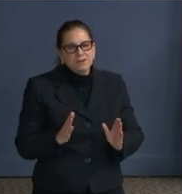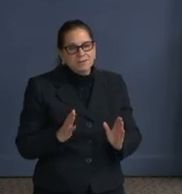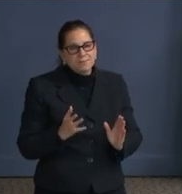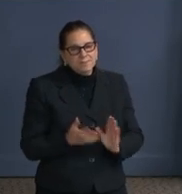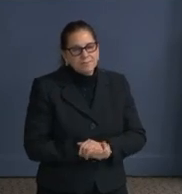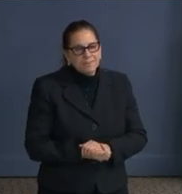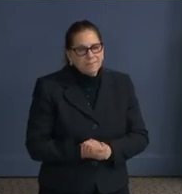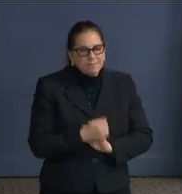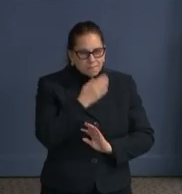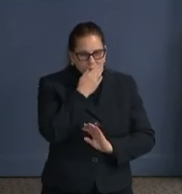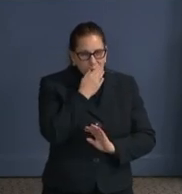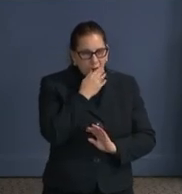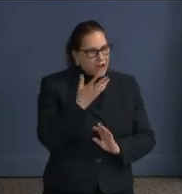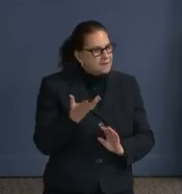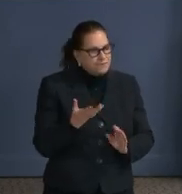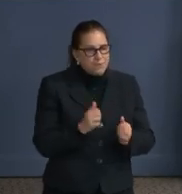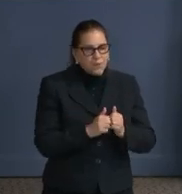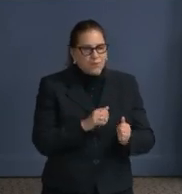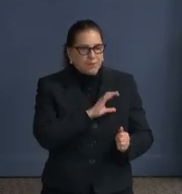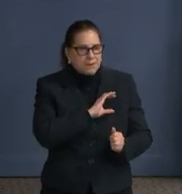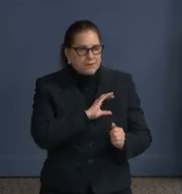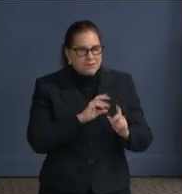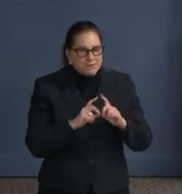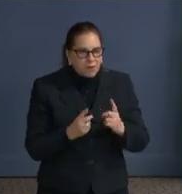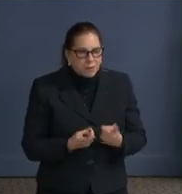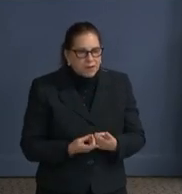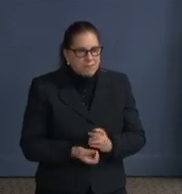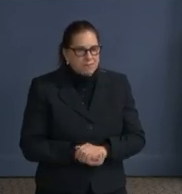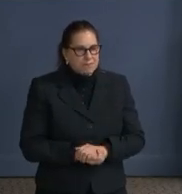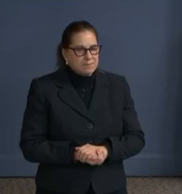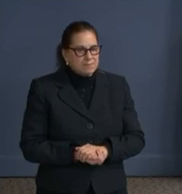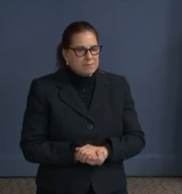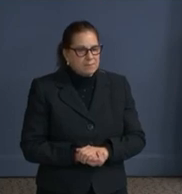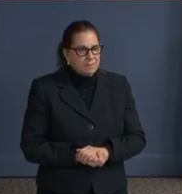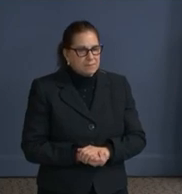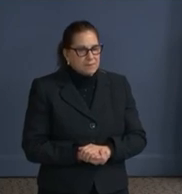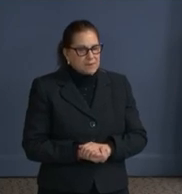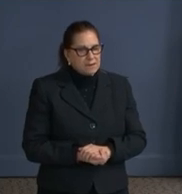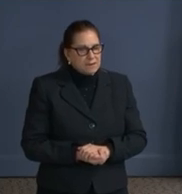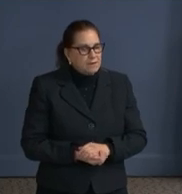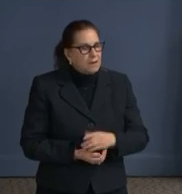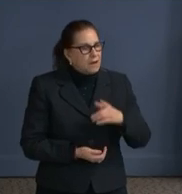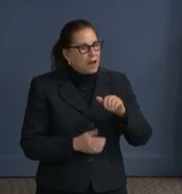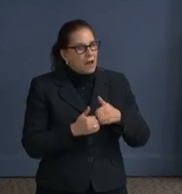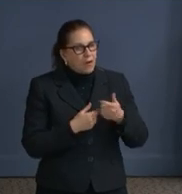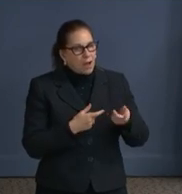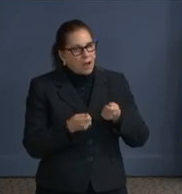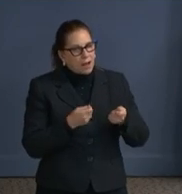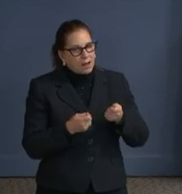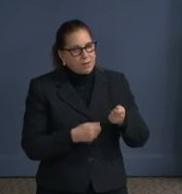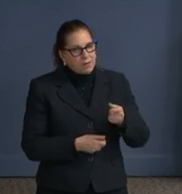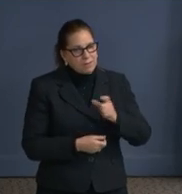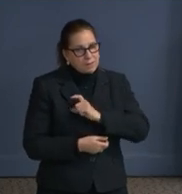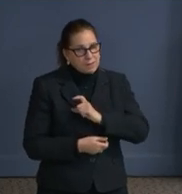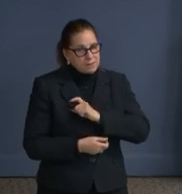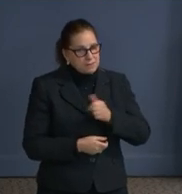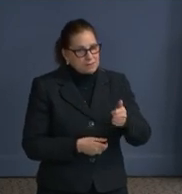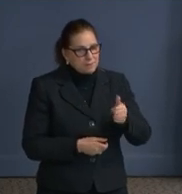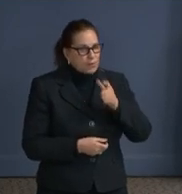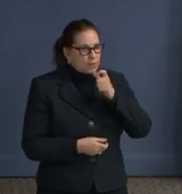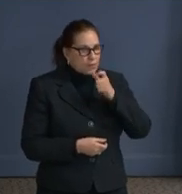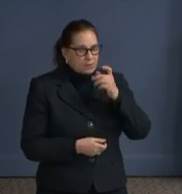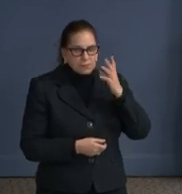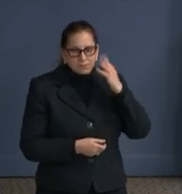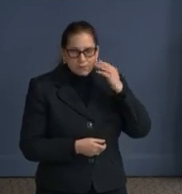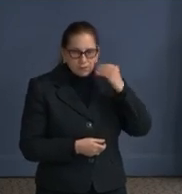nurse, you know, some of this trauma from the riot is not just mental but physical. Can you kind of give us a little insight into what resources?